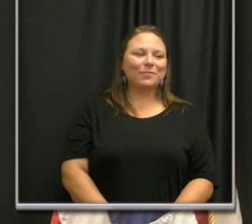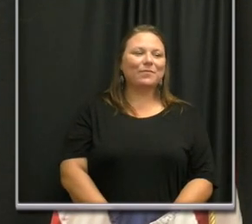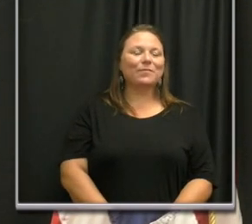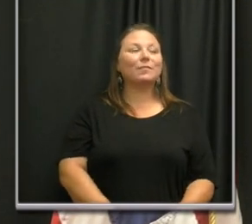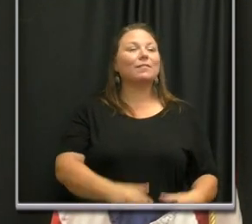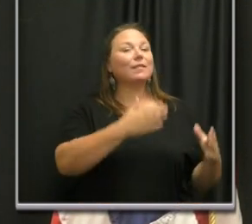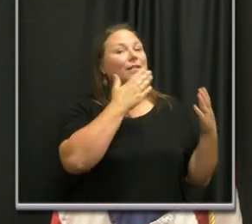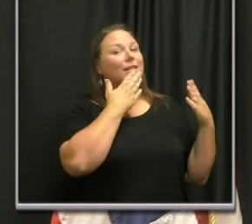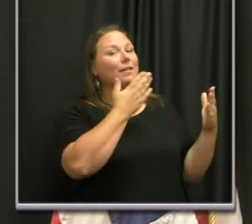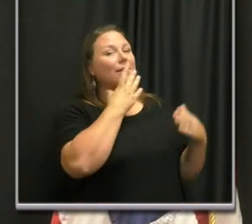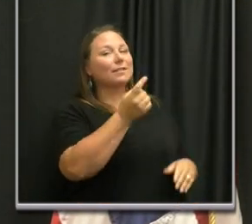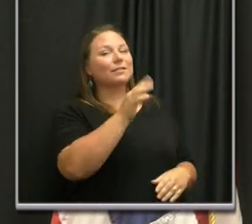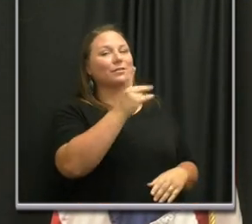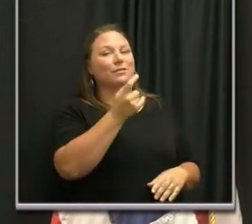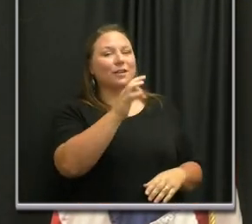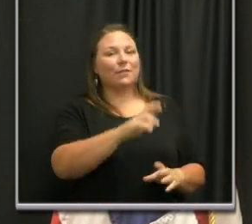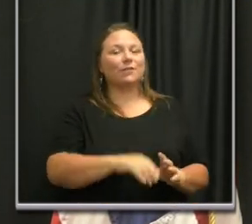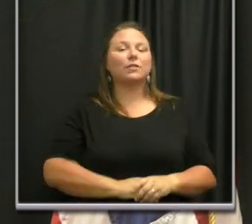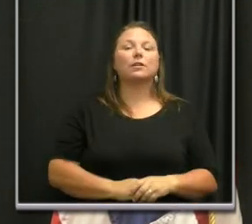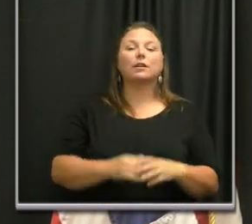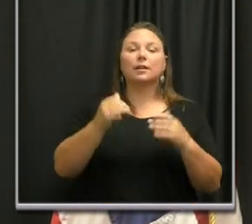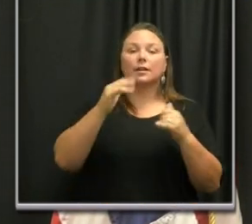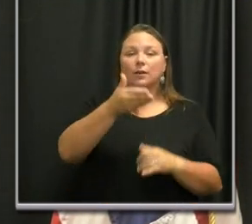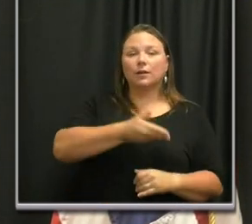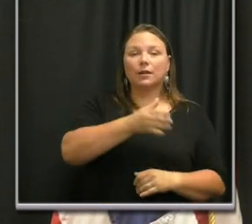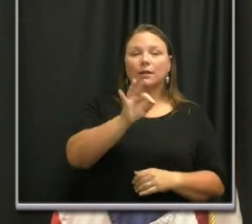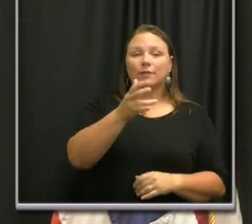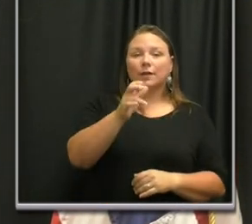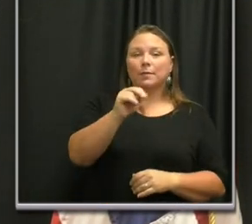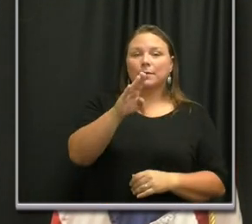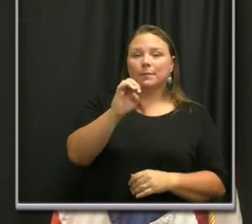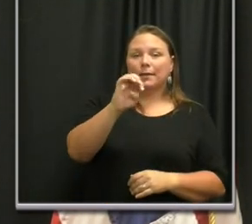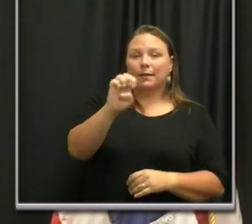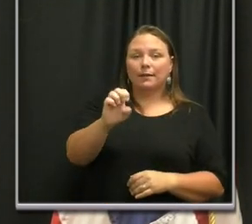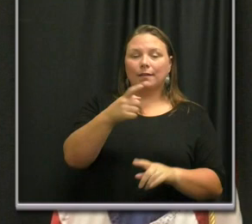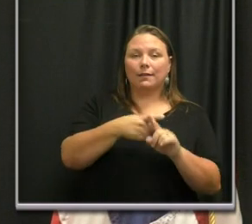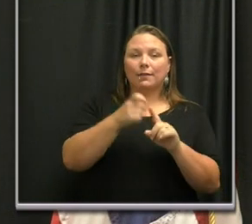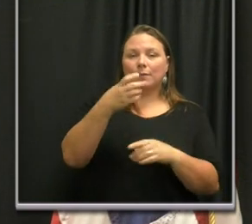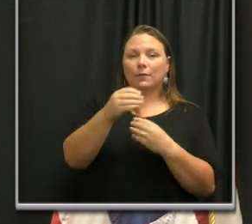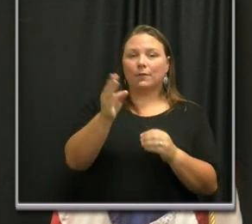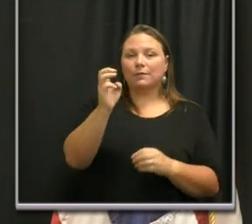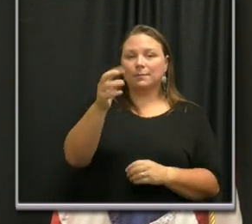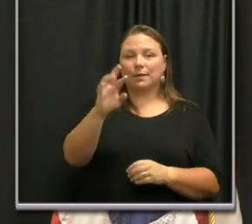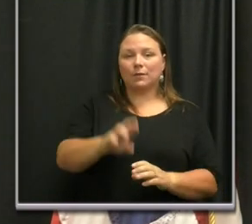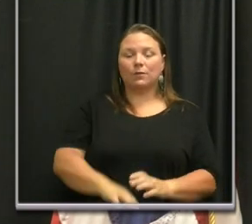Thank you, Dr. Schaffner. I'd now like to introduce Fabian Bettner from the office of the mayor.